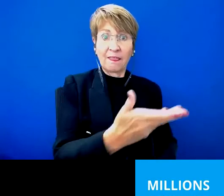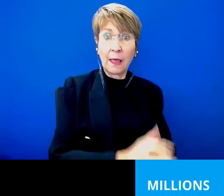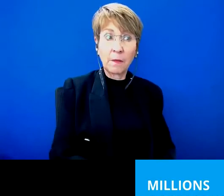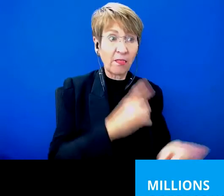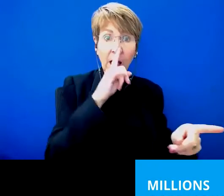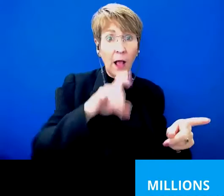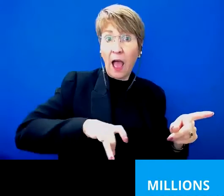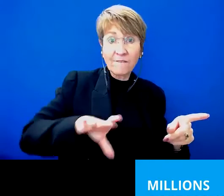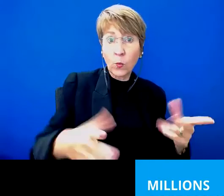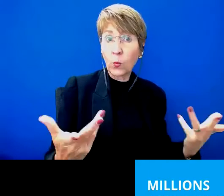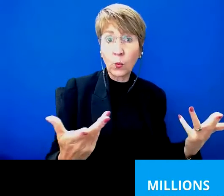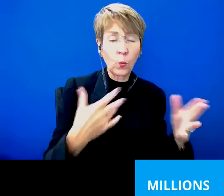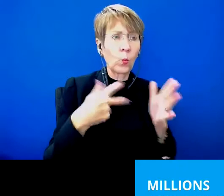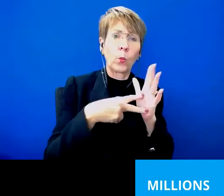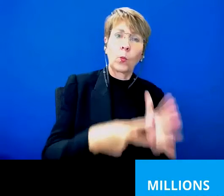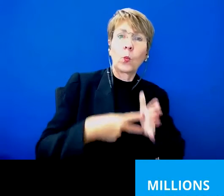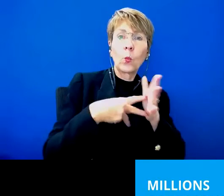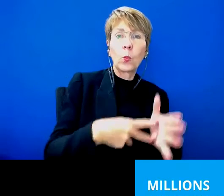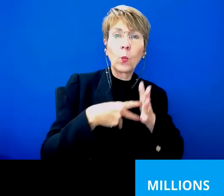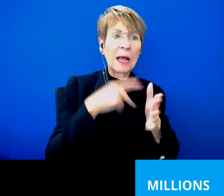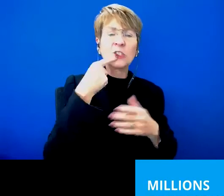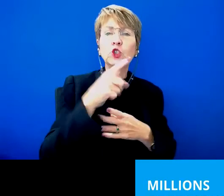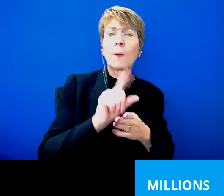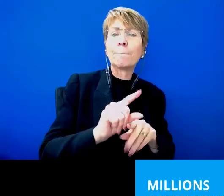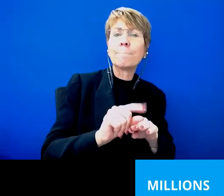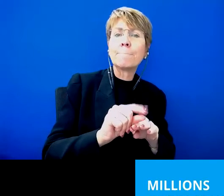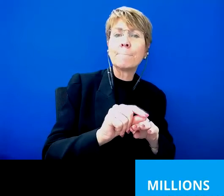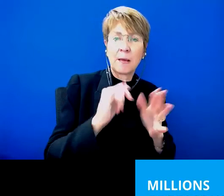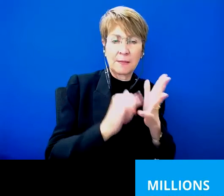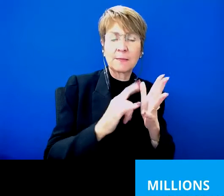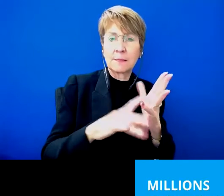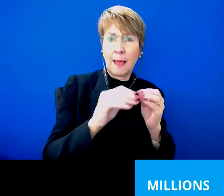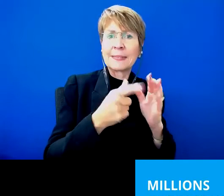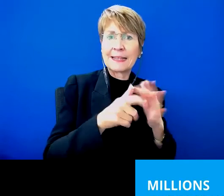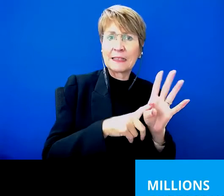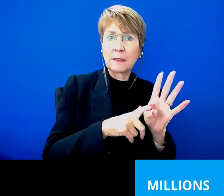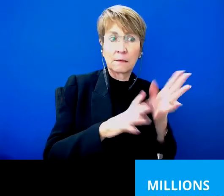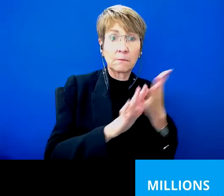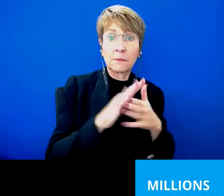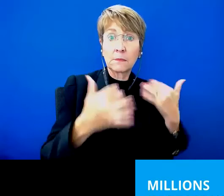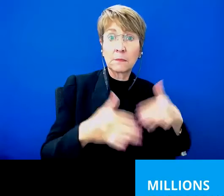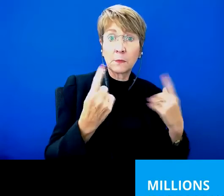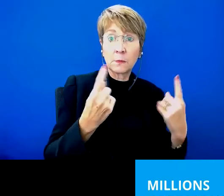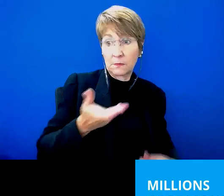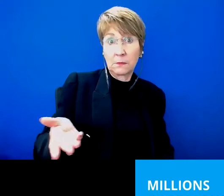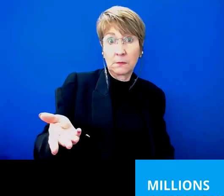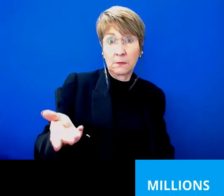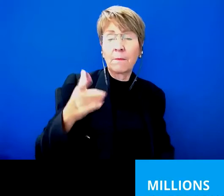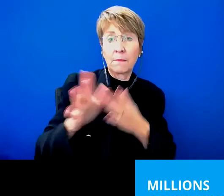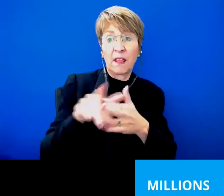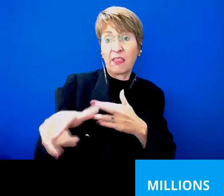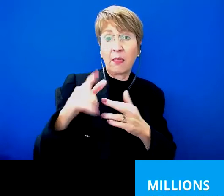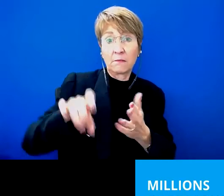or have to wait a long time to get a subsidised assistive technology, often their carers then will pay out of their own pocket.